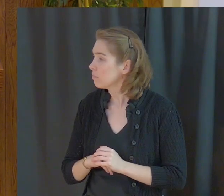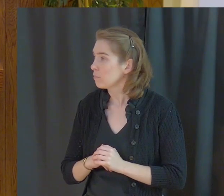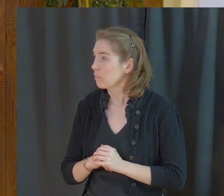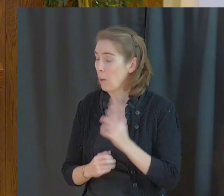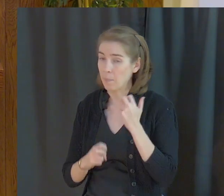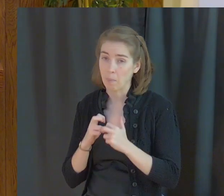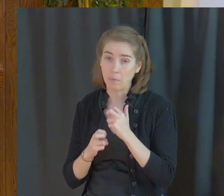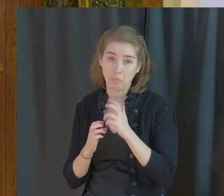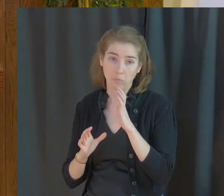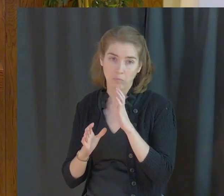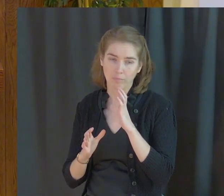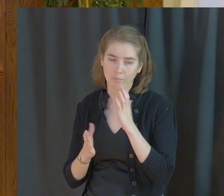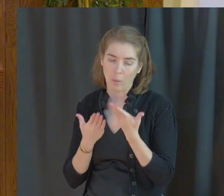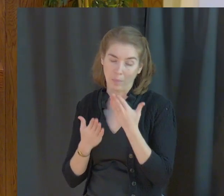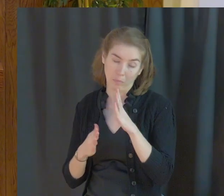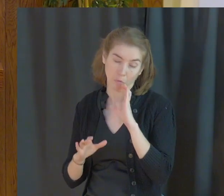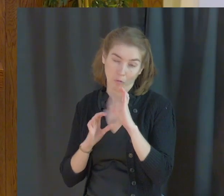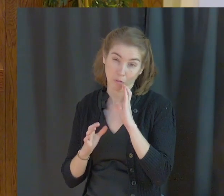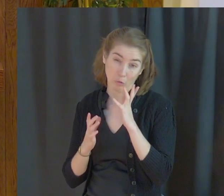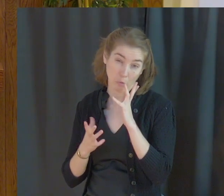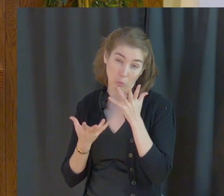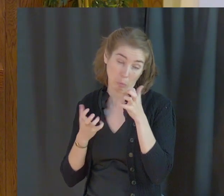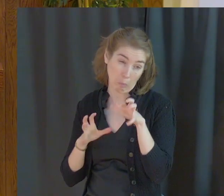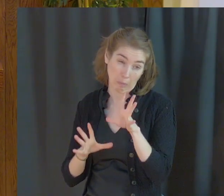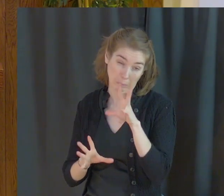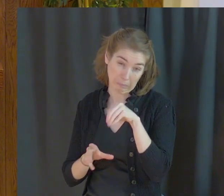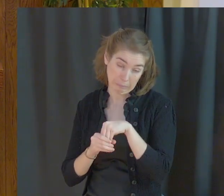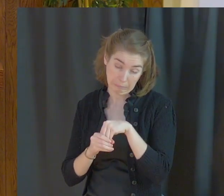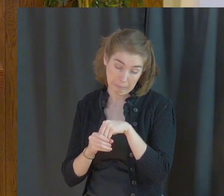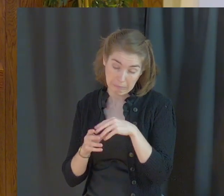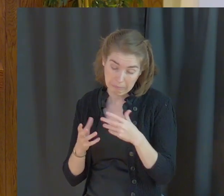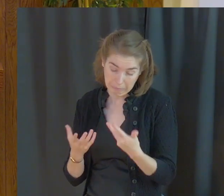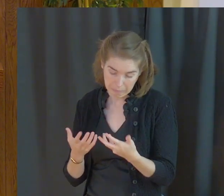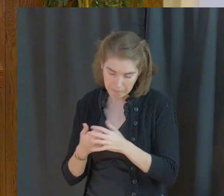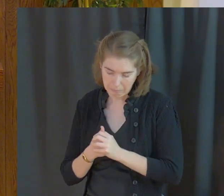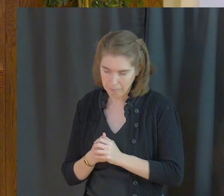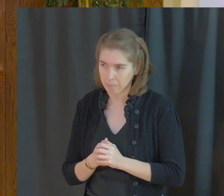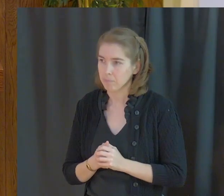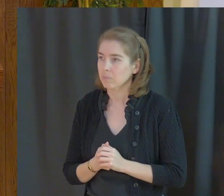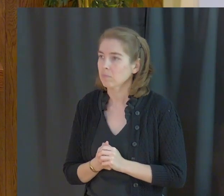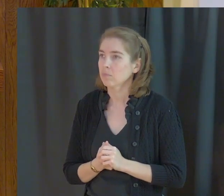Probably conversations you really didn't want to be mixed in with anyways.